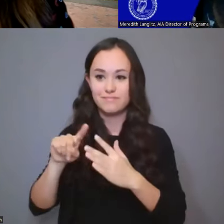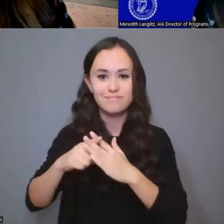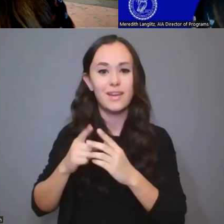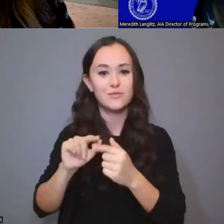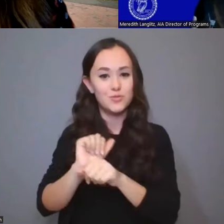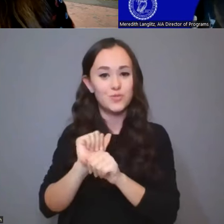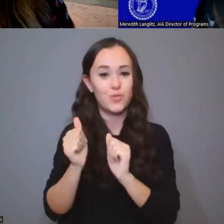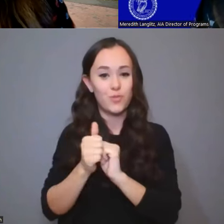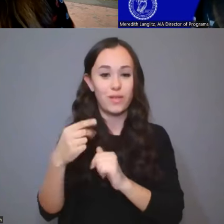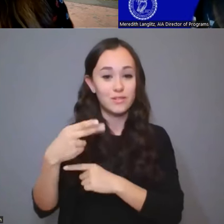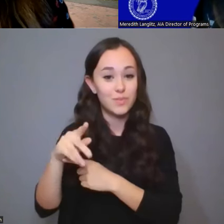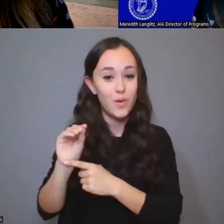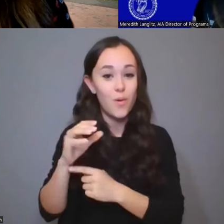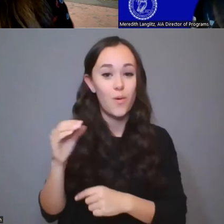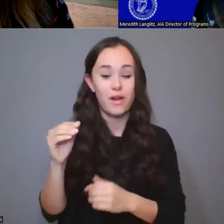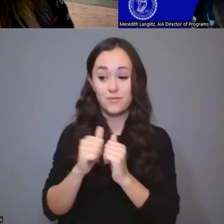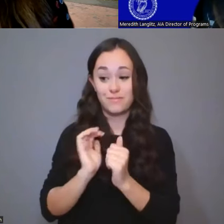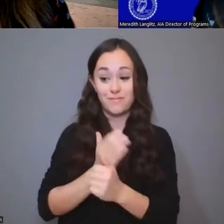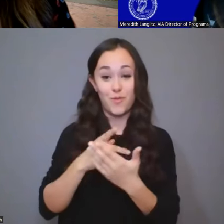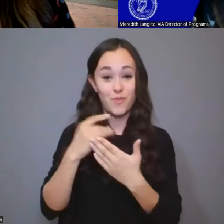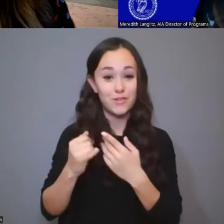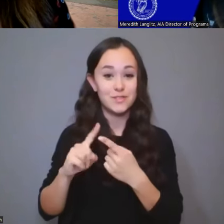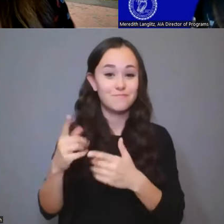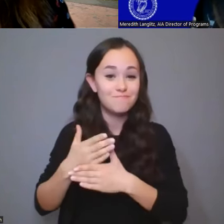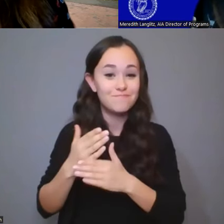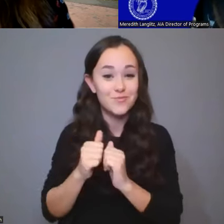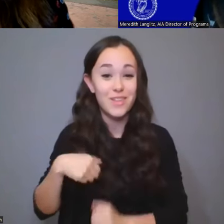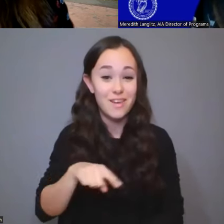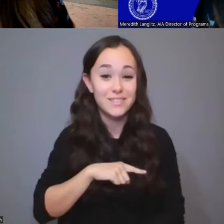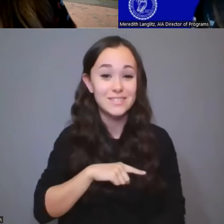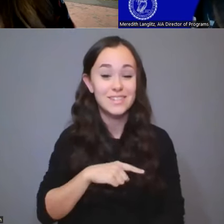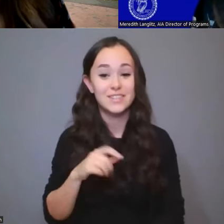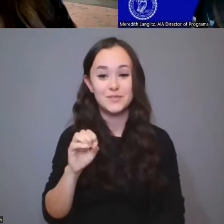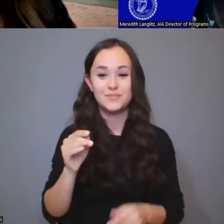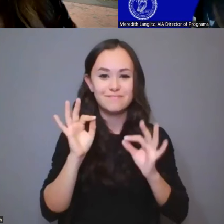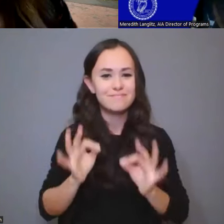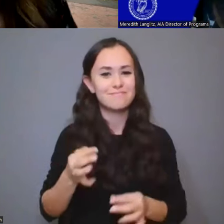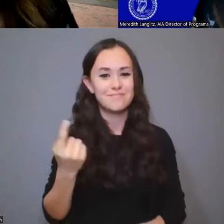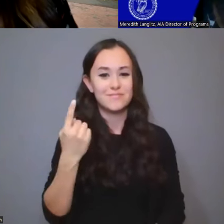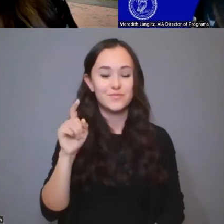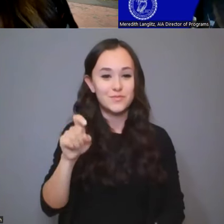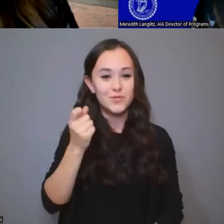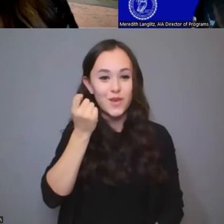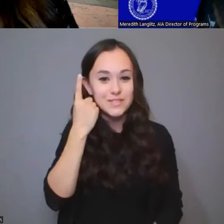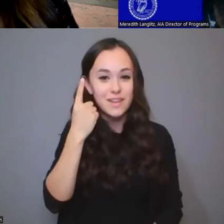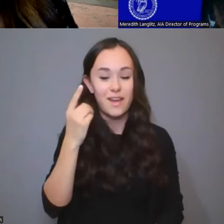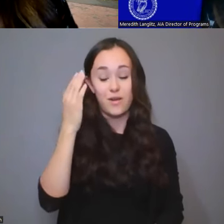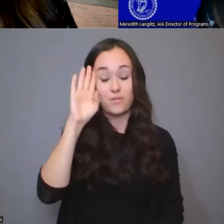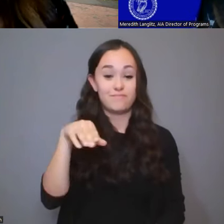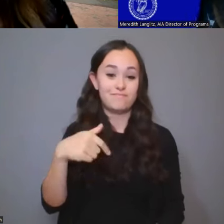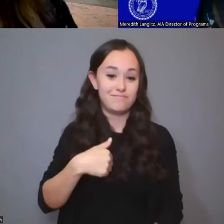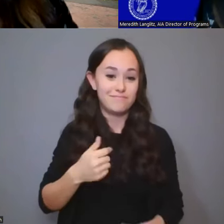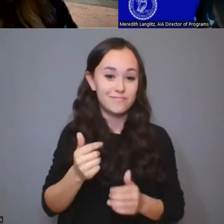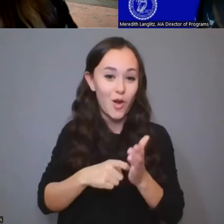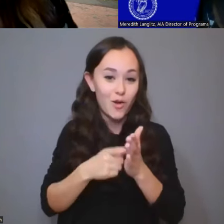and with the project to share a little bit more about that with us. So it's definitely something you have to understand. You know, I'm an archaeologist by training,